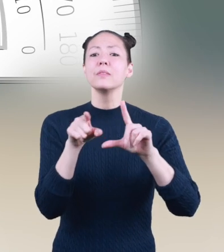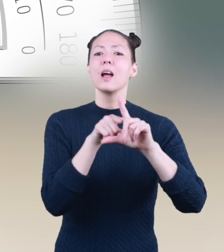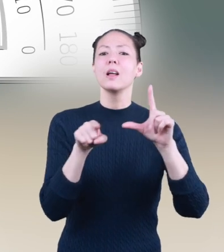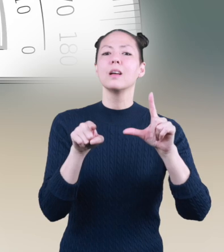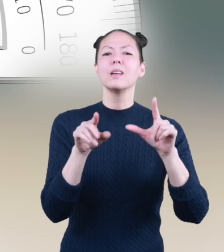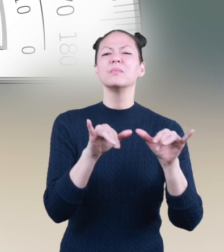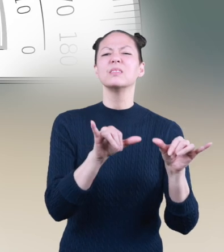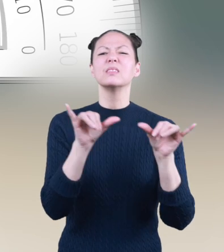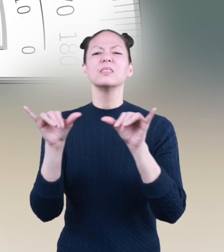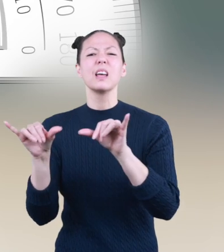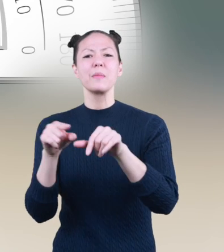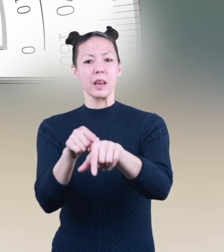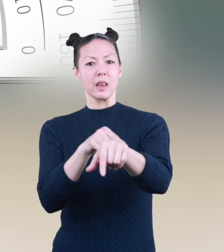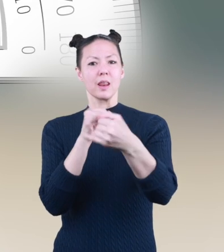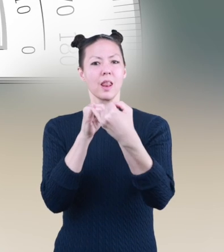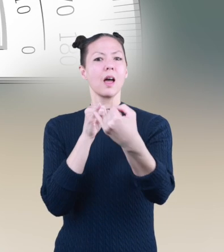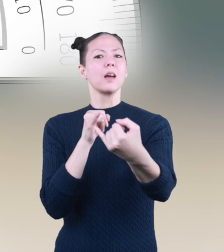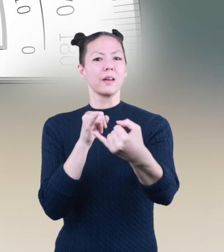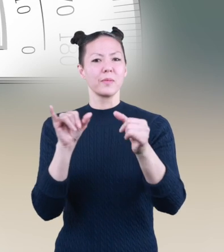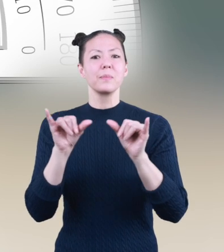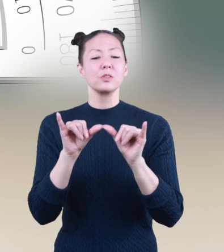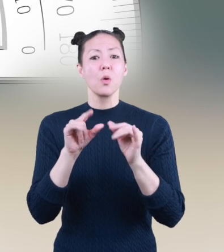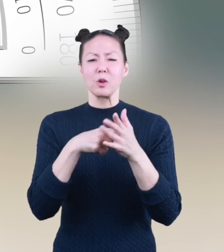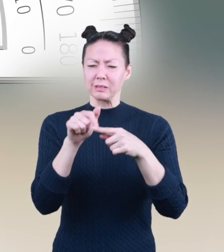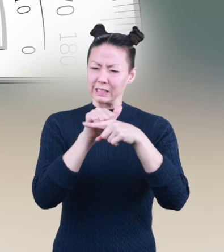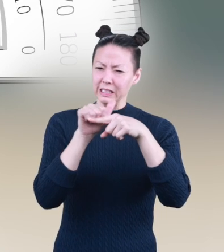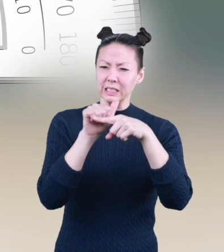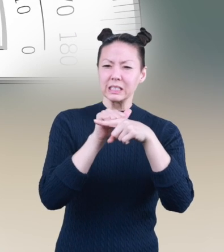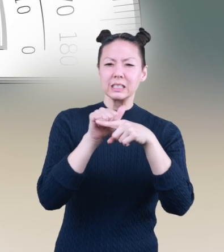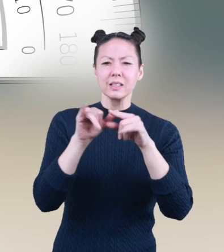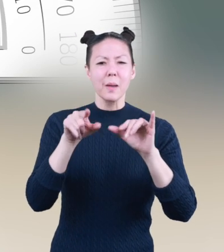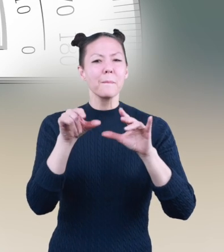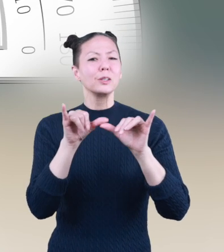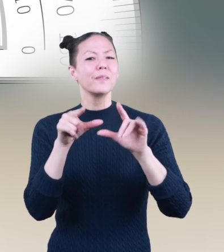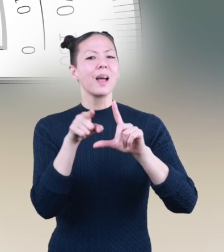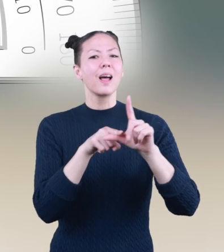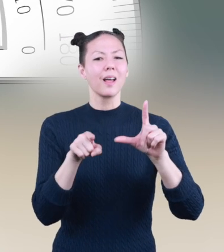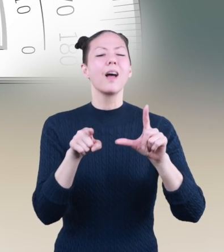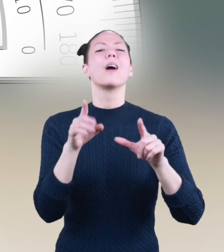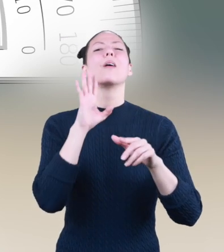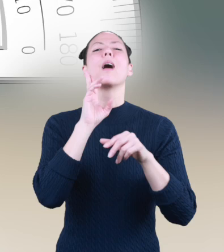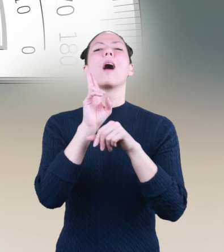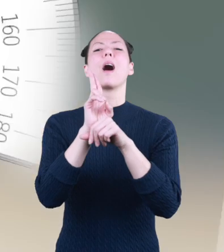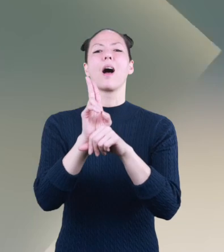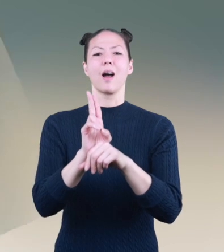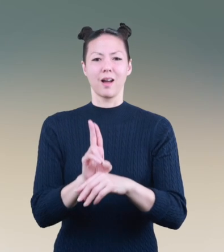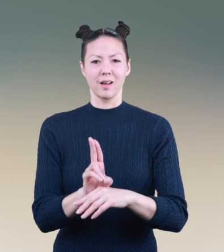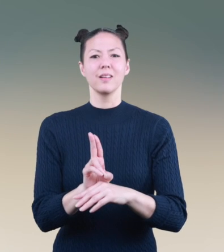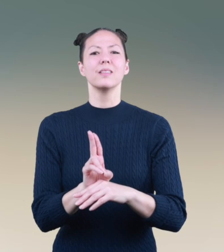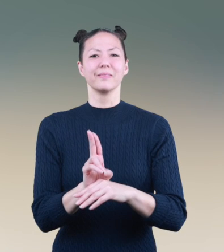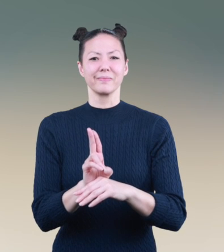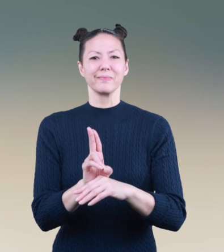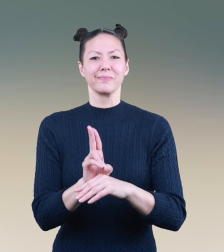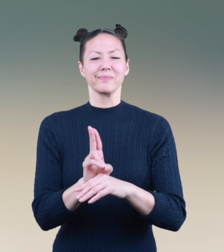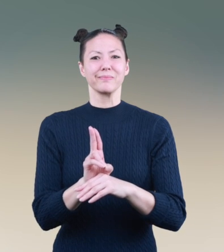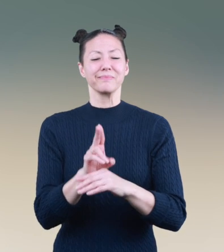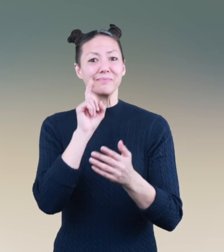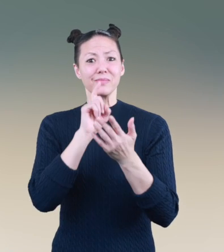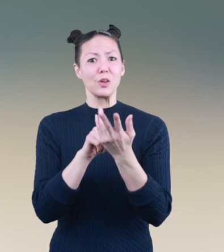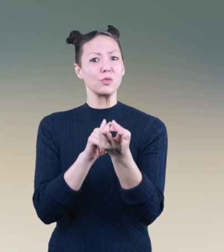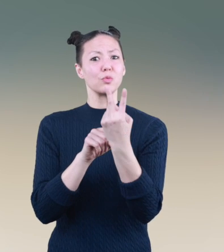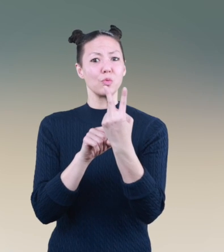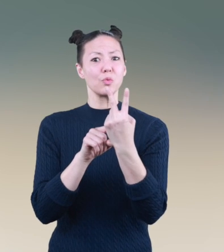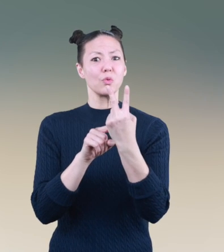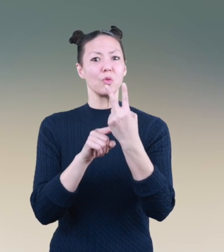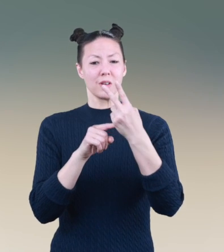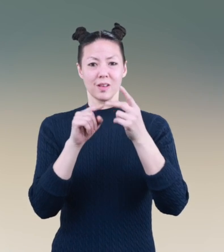almost like measuring the length of a line. Once you practice measuring angles, it will be just as easy to. Notice,